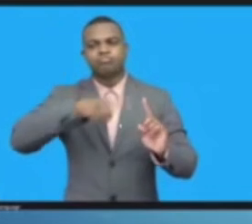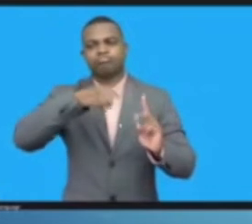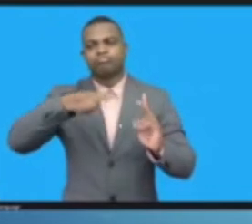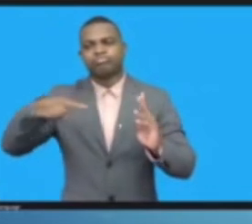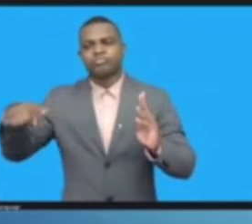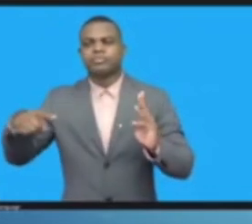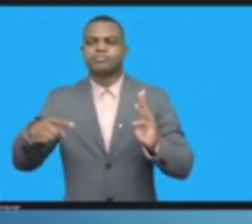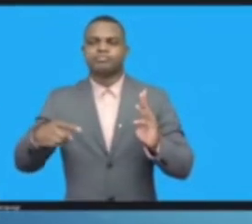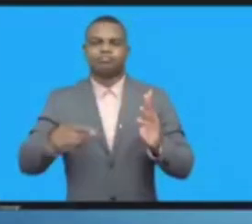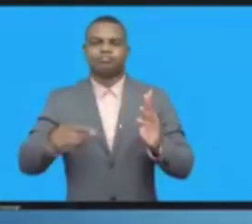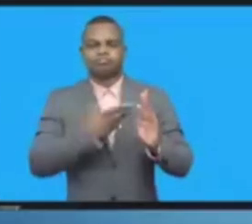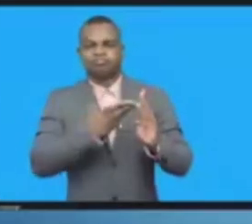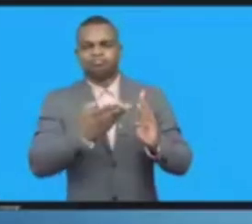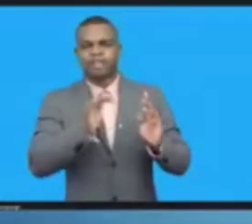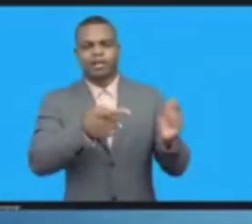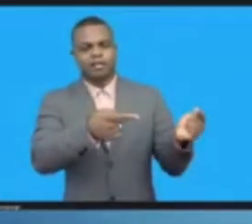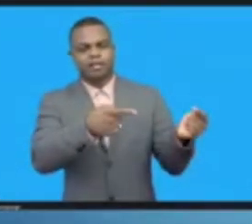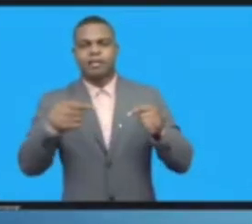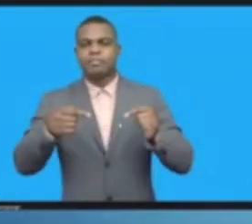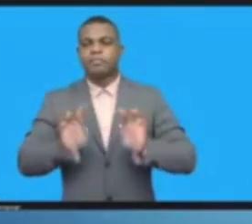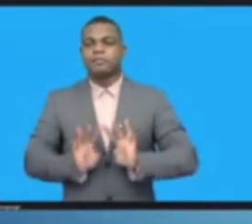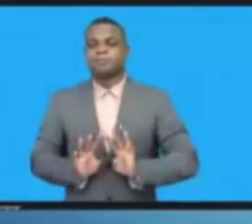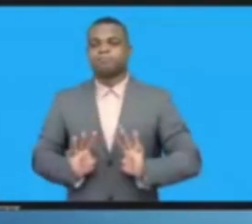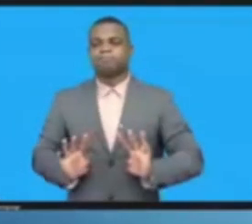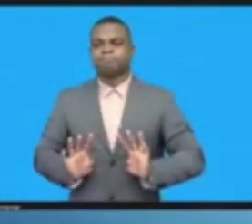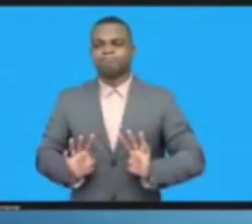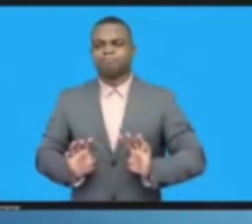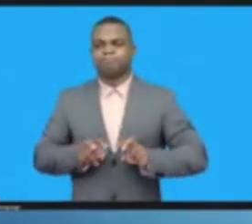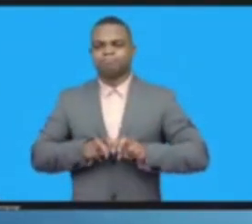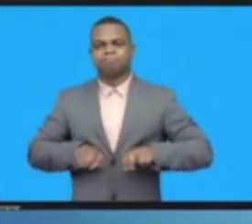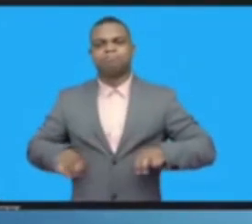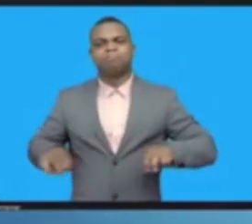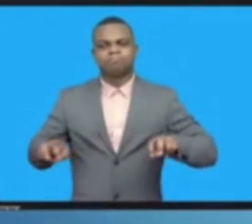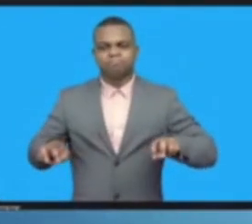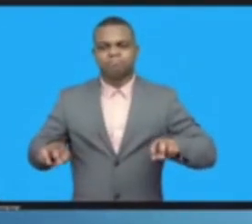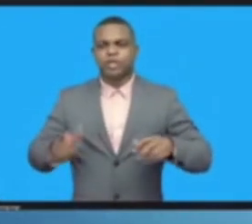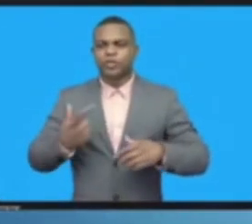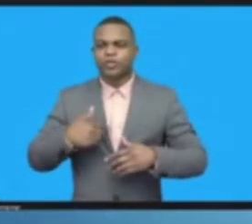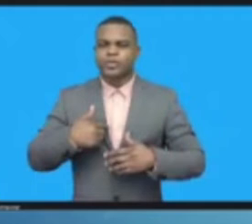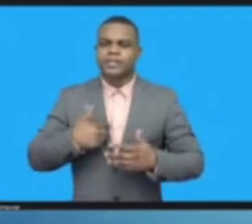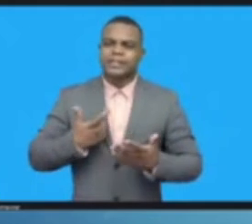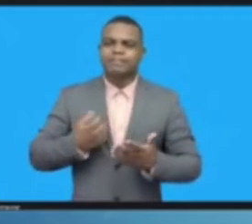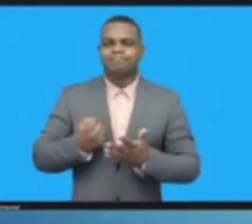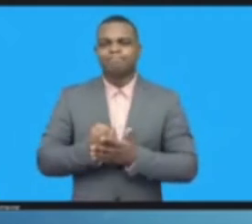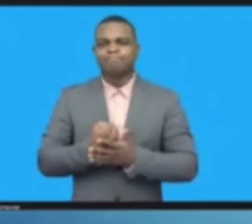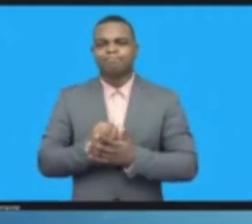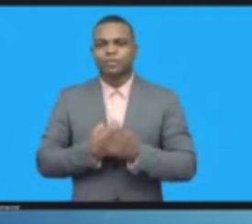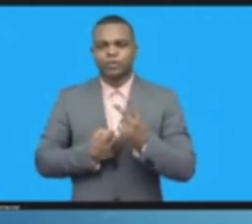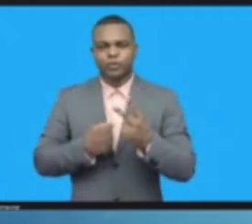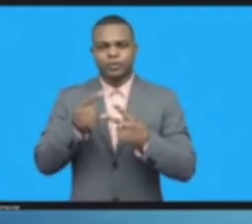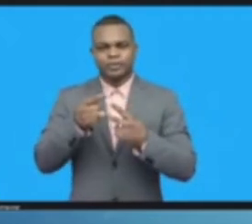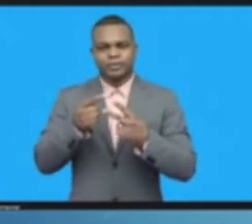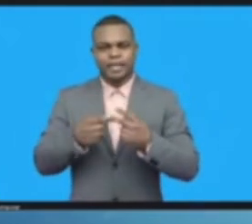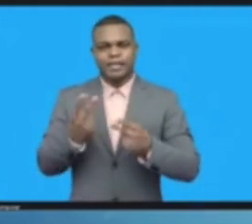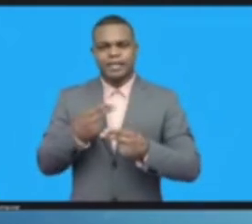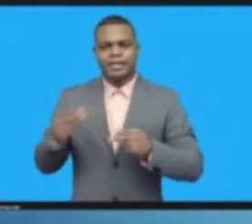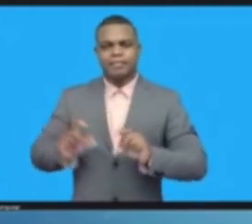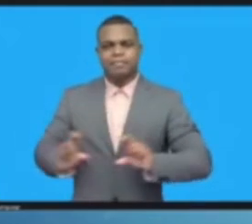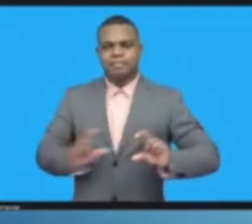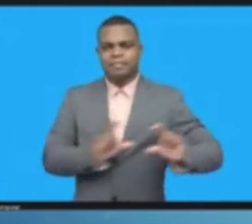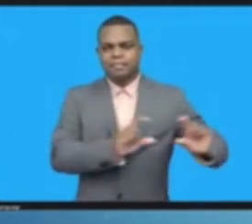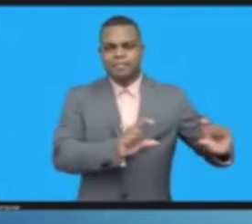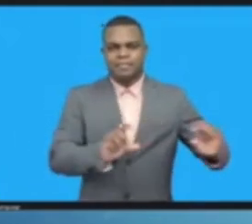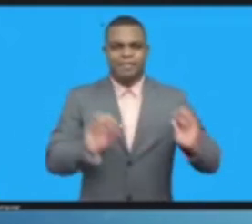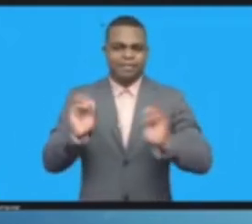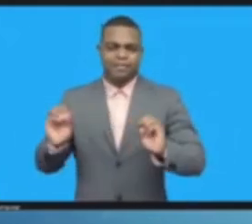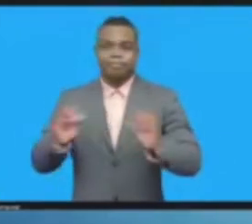opening ceremonies. We started before time and we finished before time as well. I mean, it has never happened before. We usually